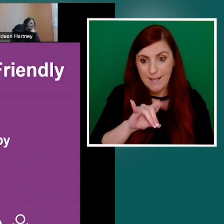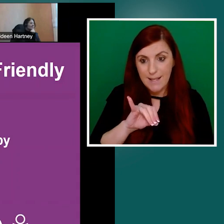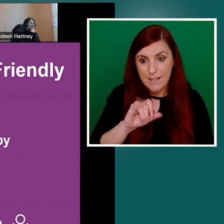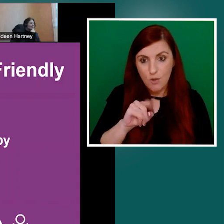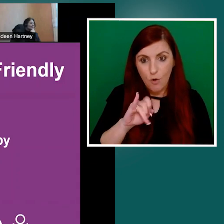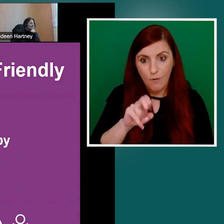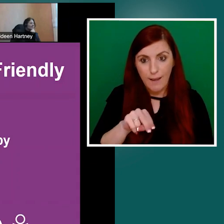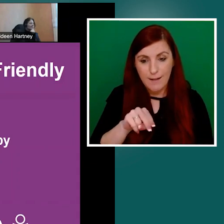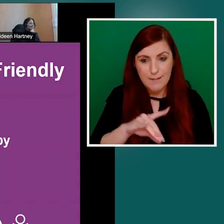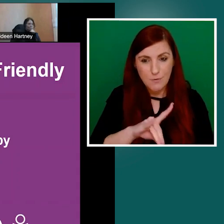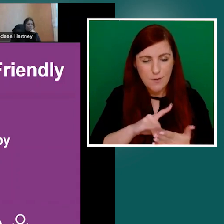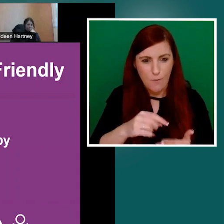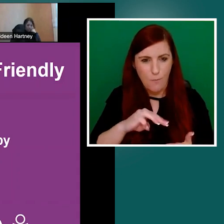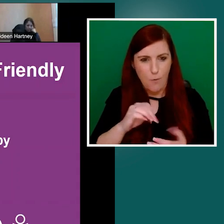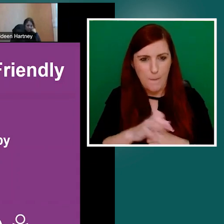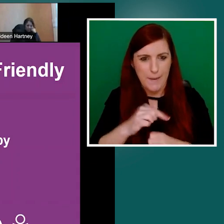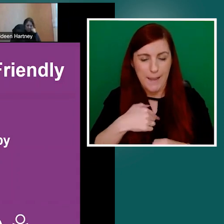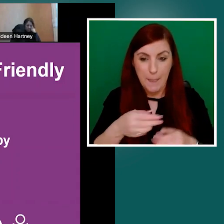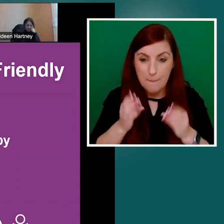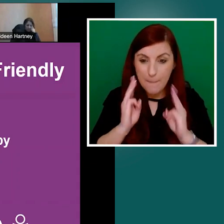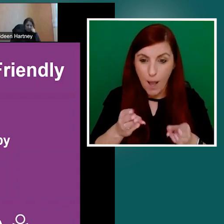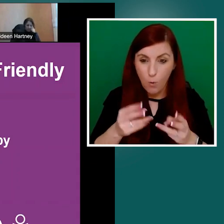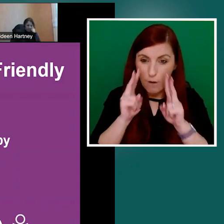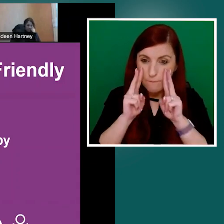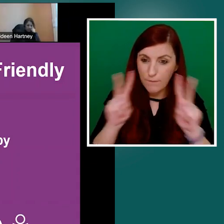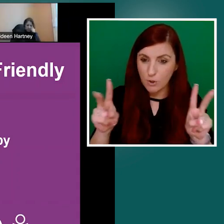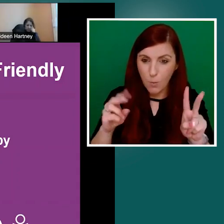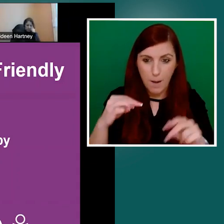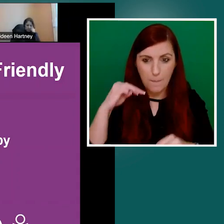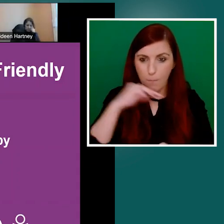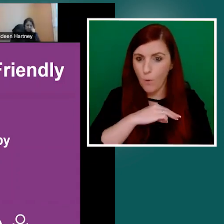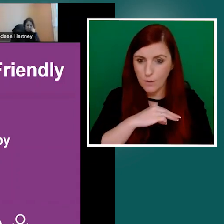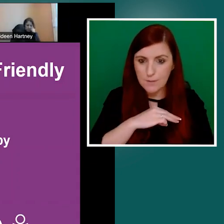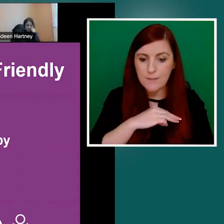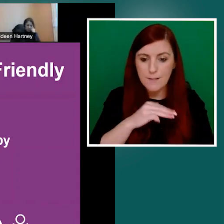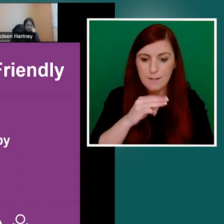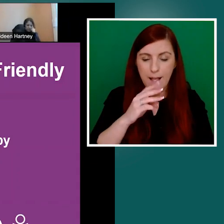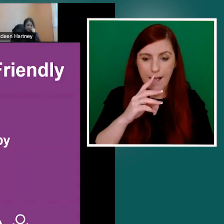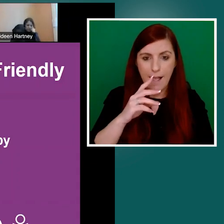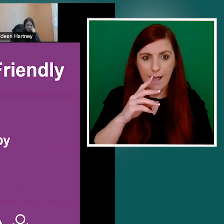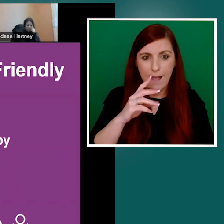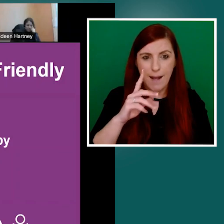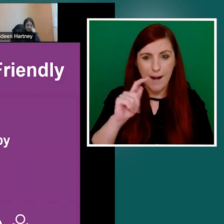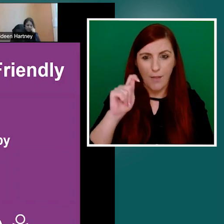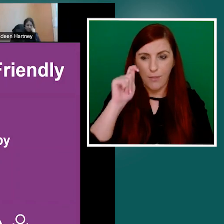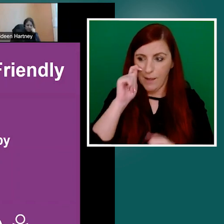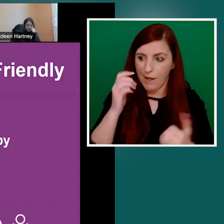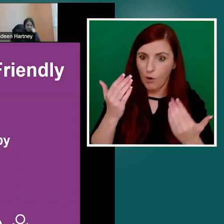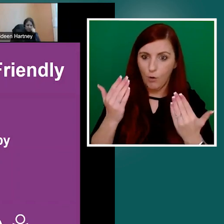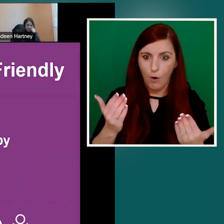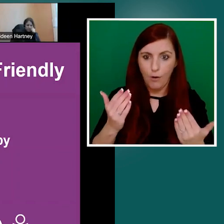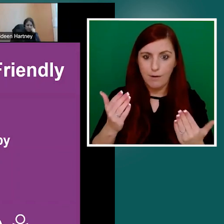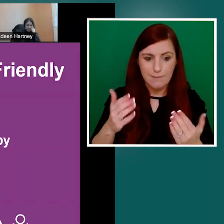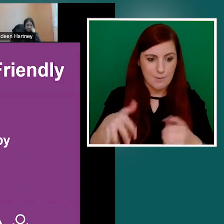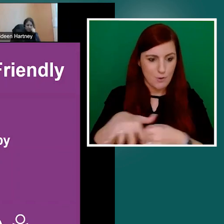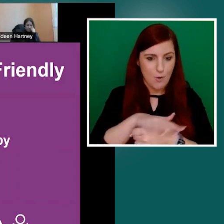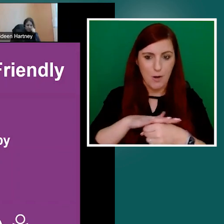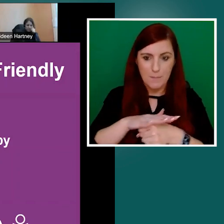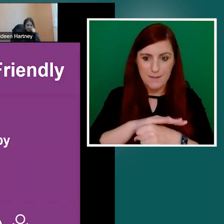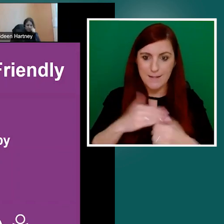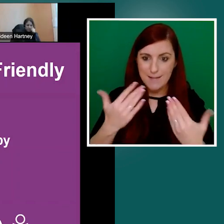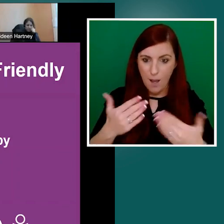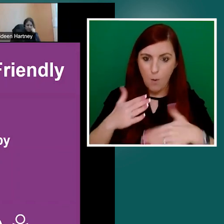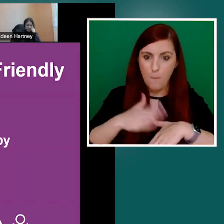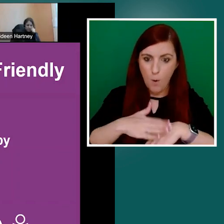And I think in our current climate, it's becoming even more and more important. So I think, as James said, the need for